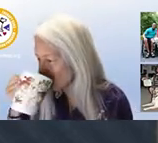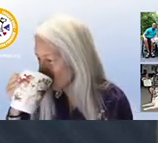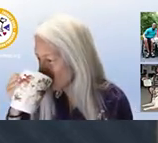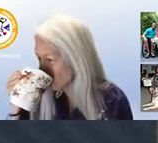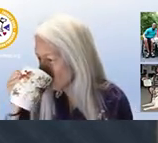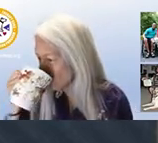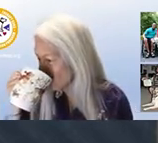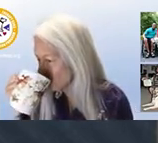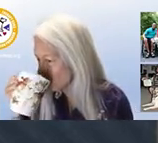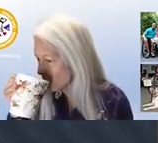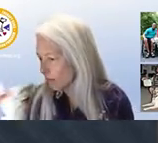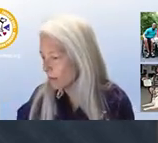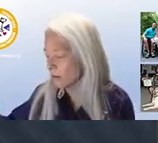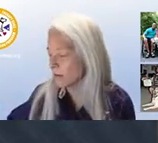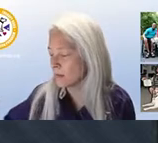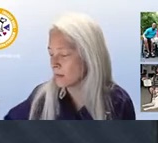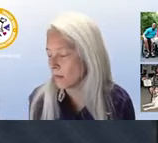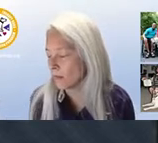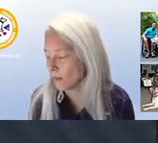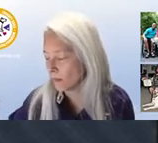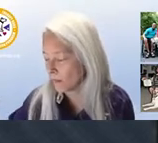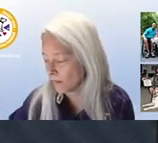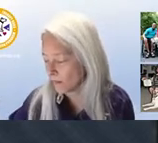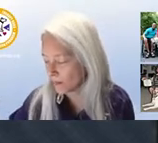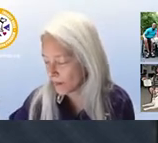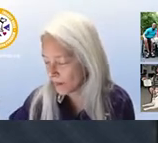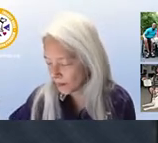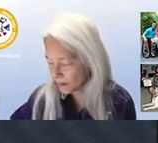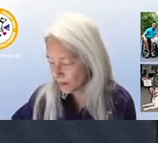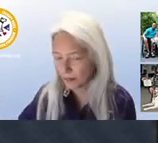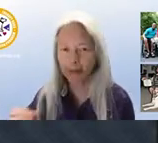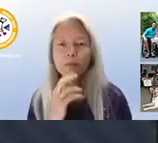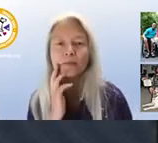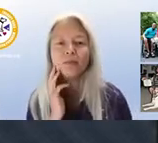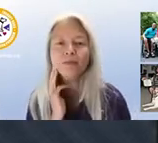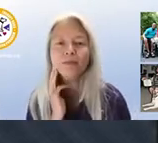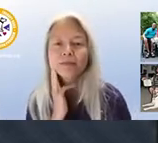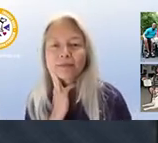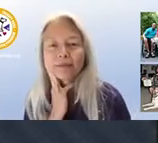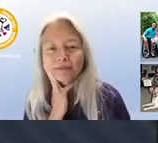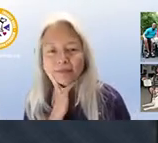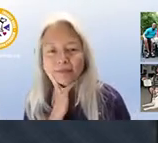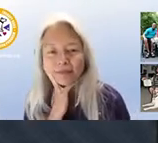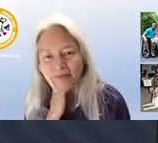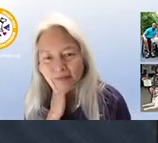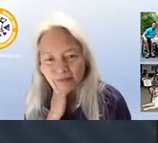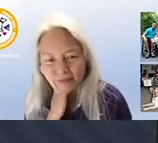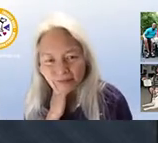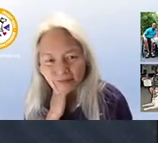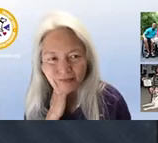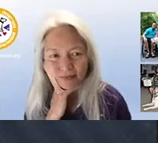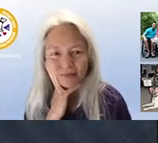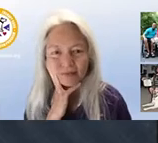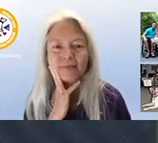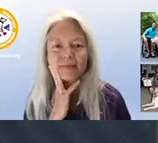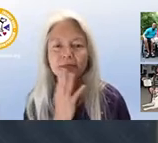in normal times rook accompanies don when he goes to the gym or maybe out to eat this year of course it's been